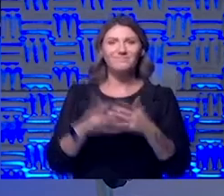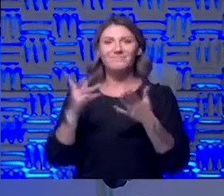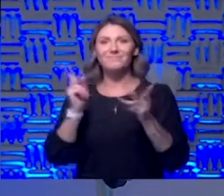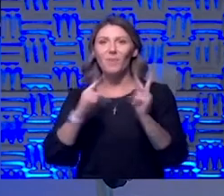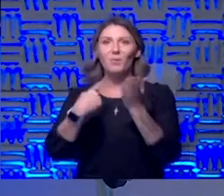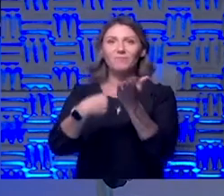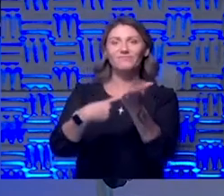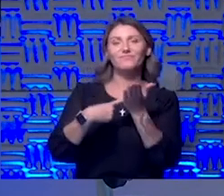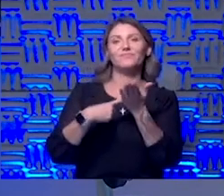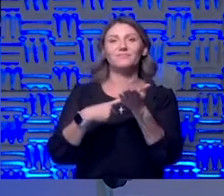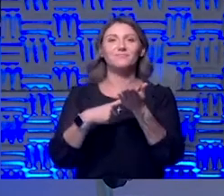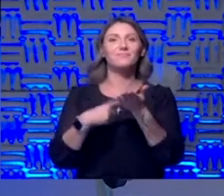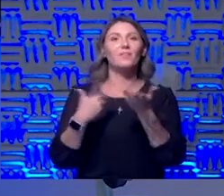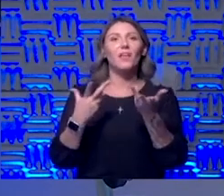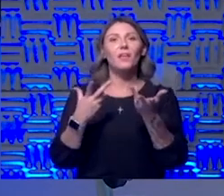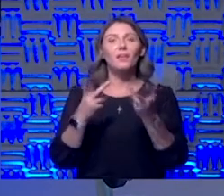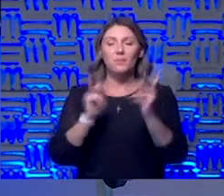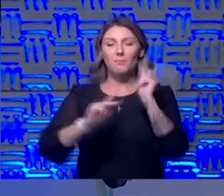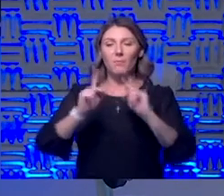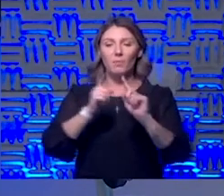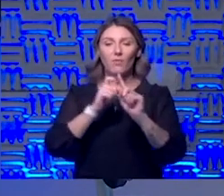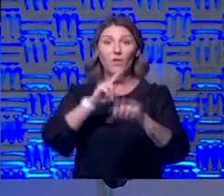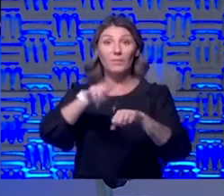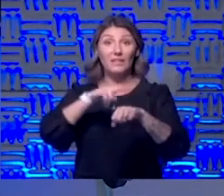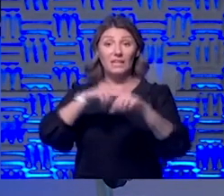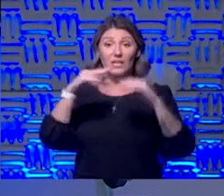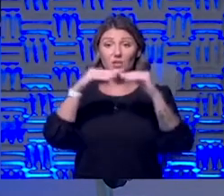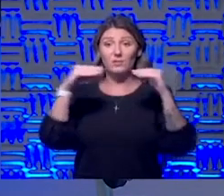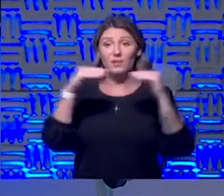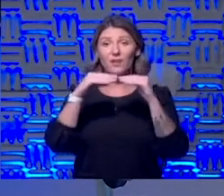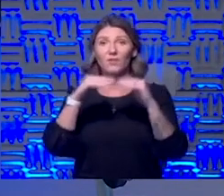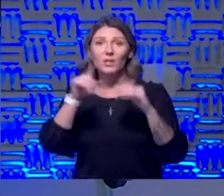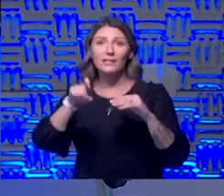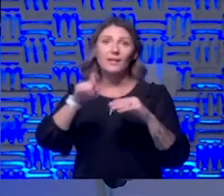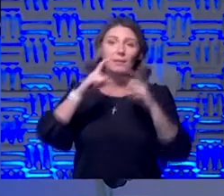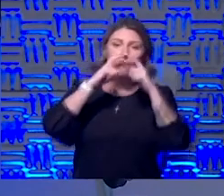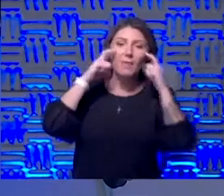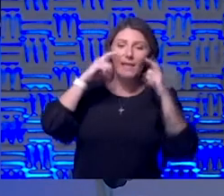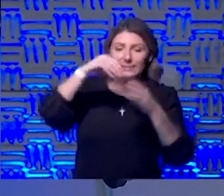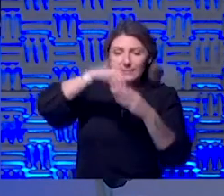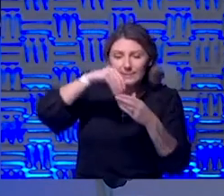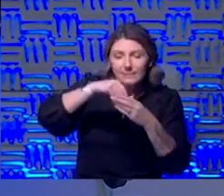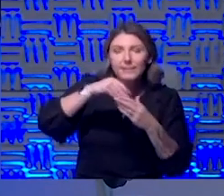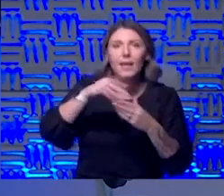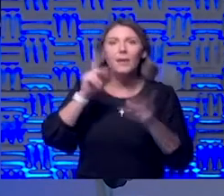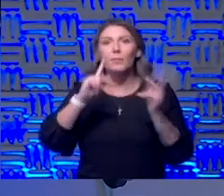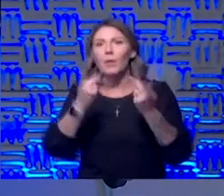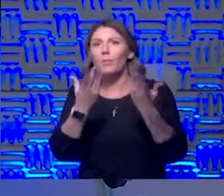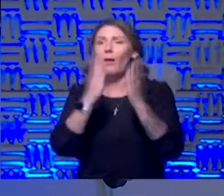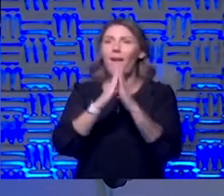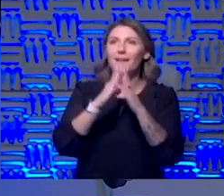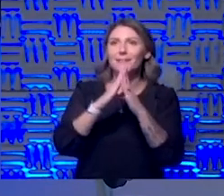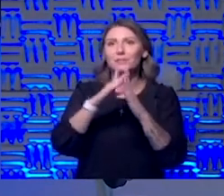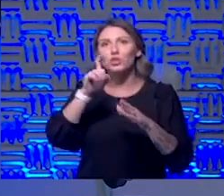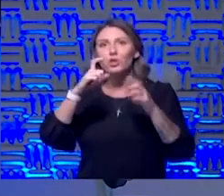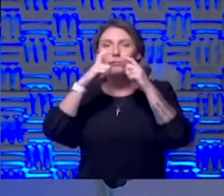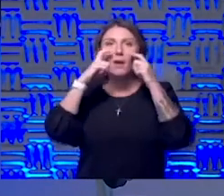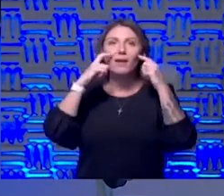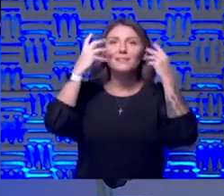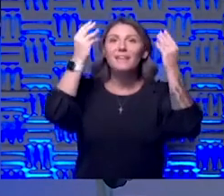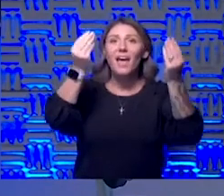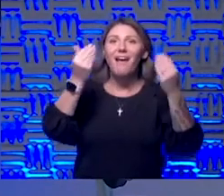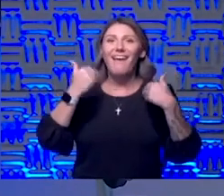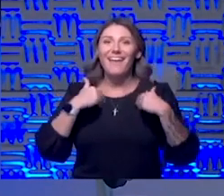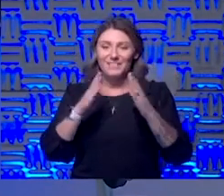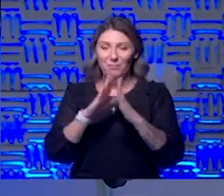from some people at the national level about you should wear a mask indoors people are asking should you wear a mask outdoors mary's got book